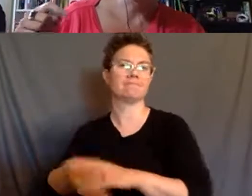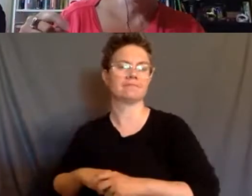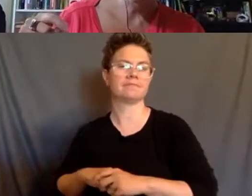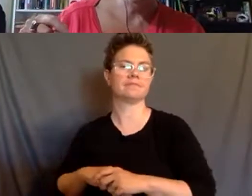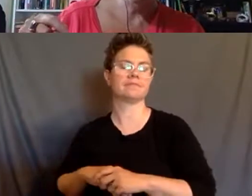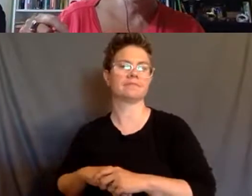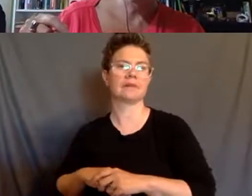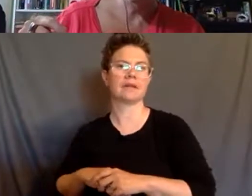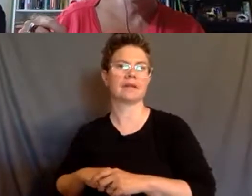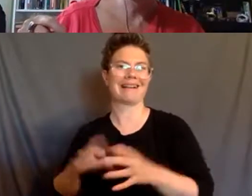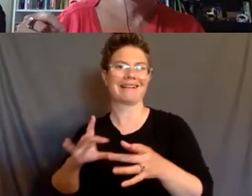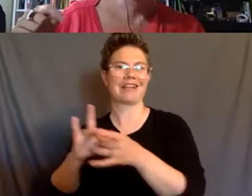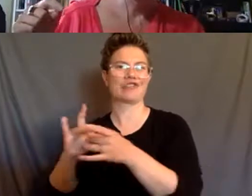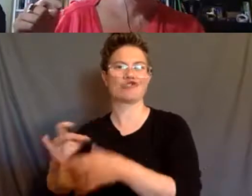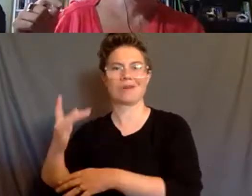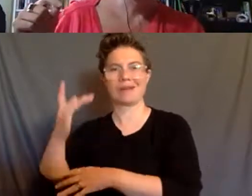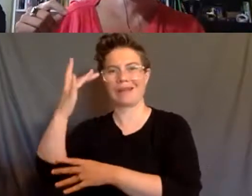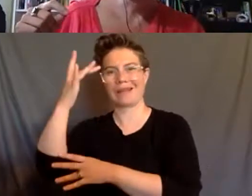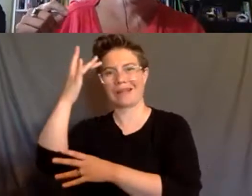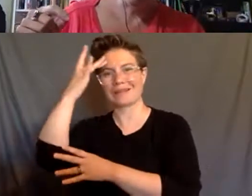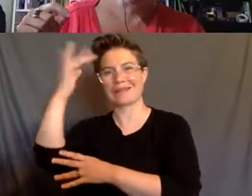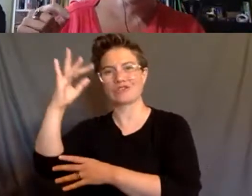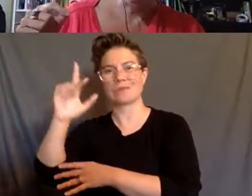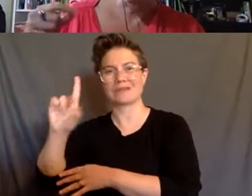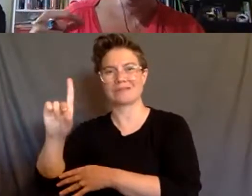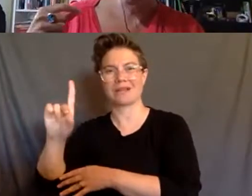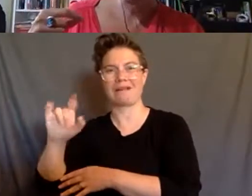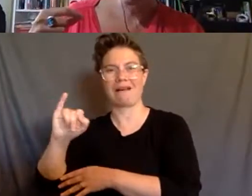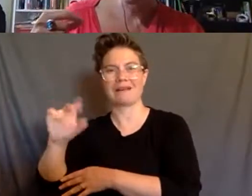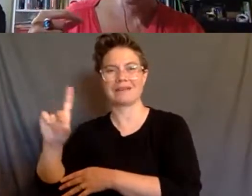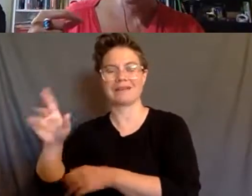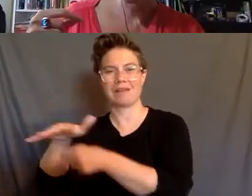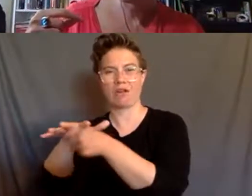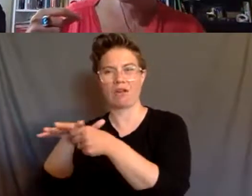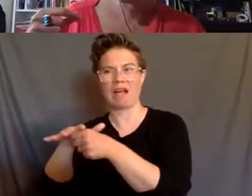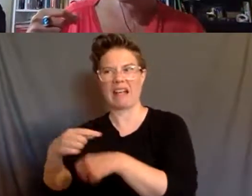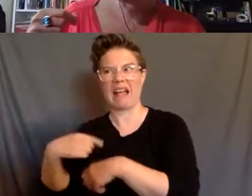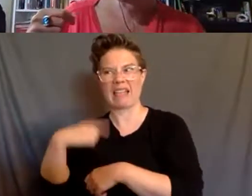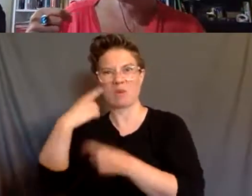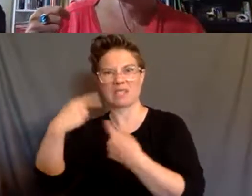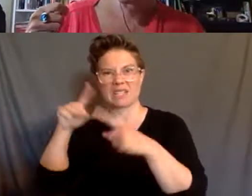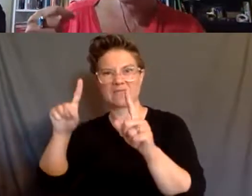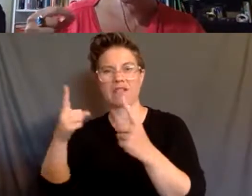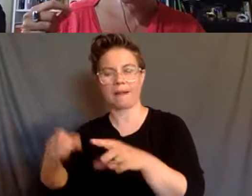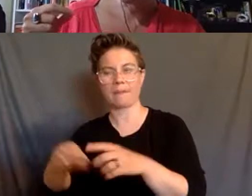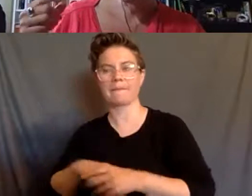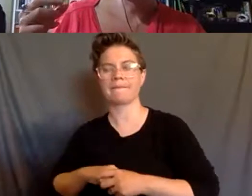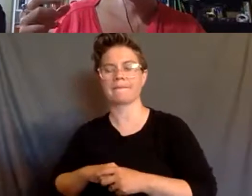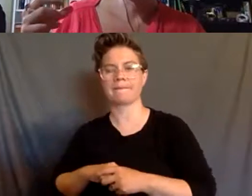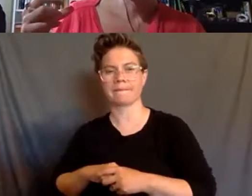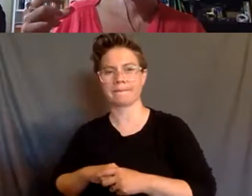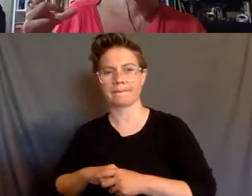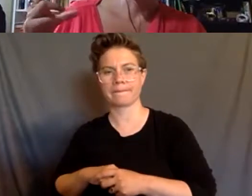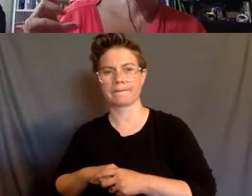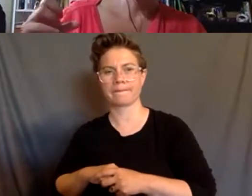intellectual disability arena, that were done really well, in my opinion, in terms of